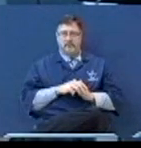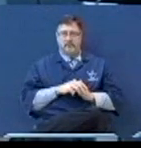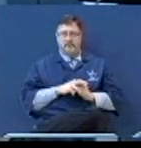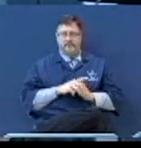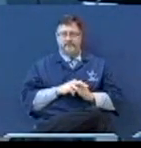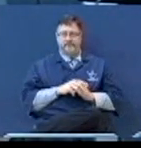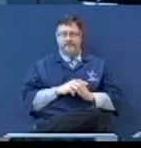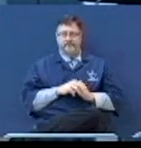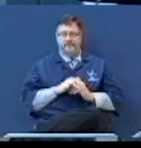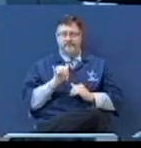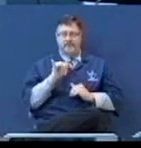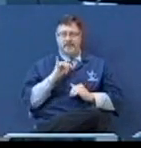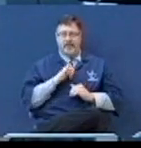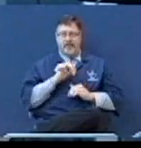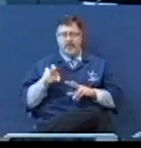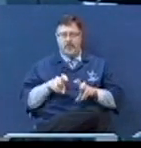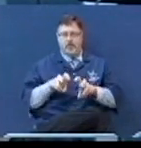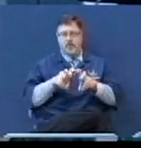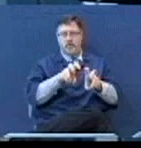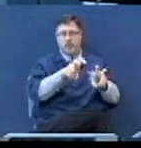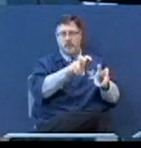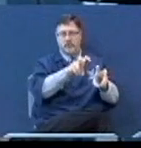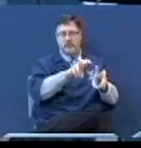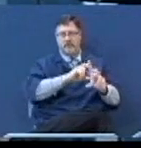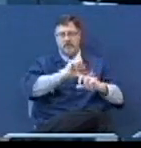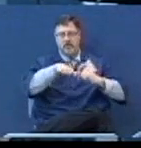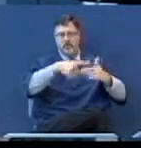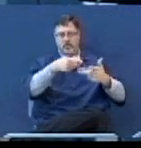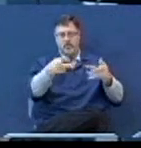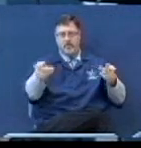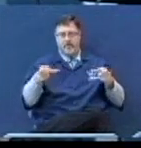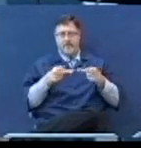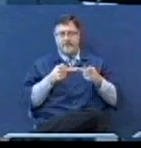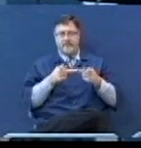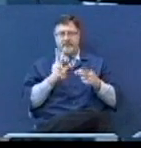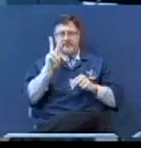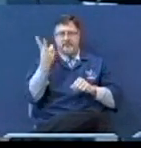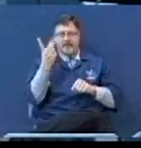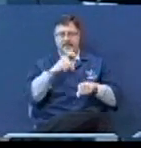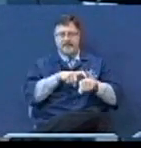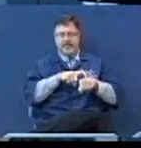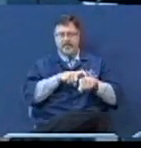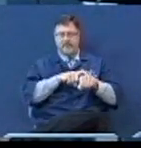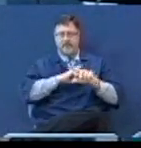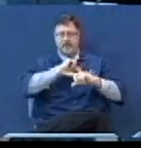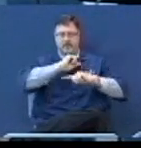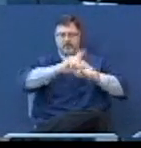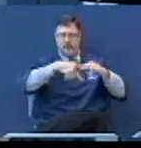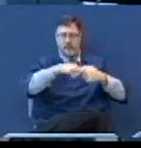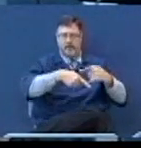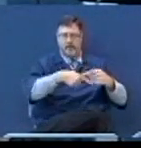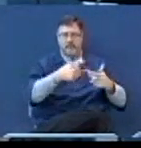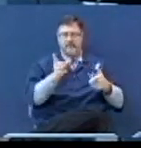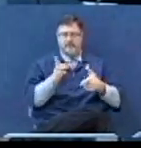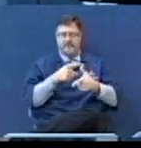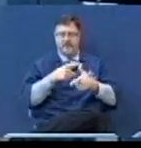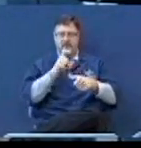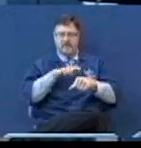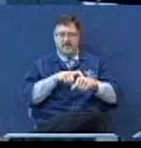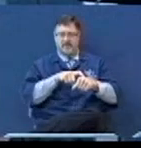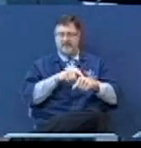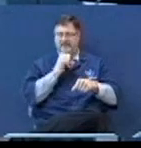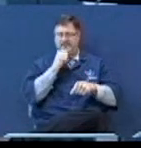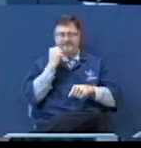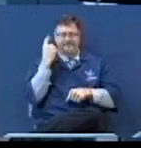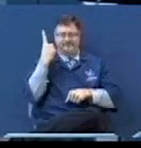And I'd have a tour, and I went to a place the second time I've been there. But I'll be quite honest with you, the first time it didn't hit me,